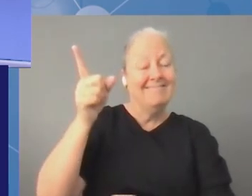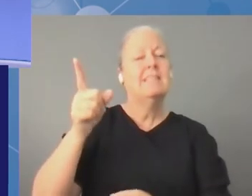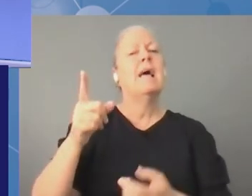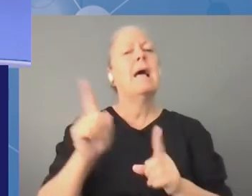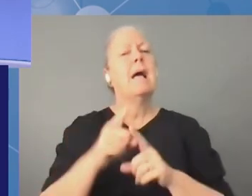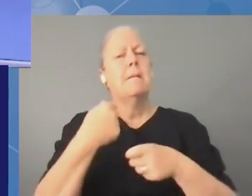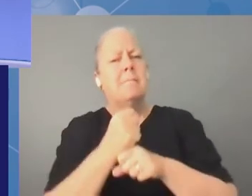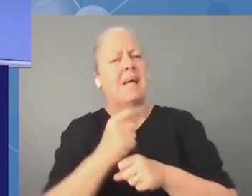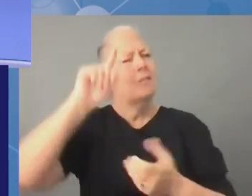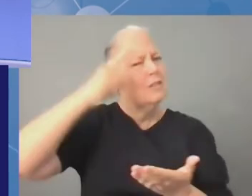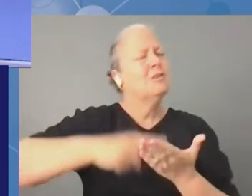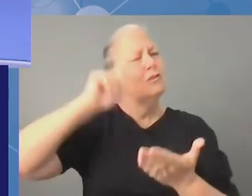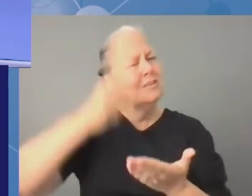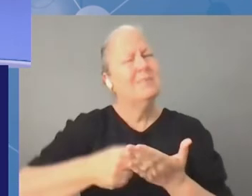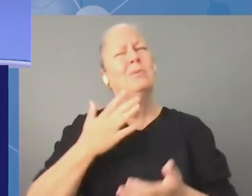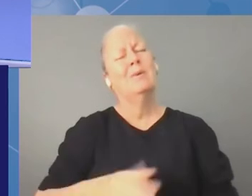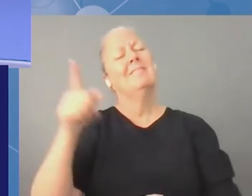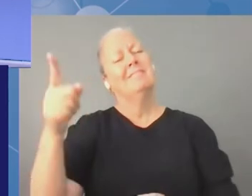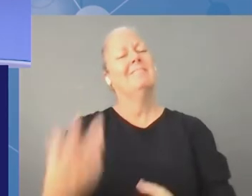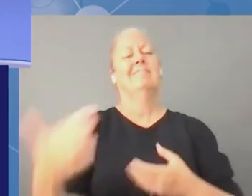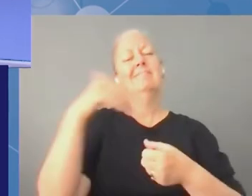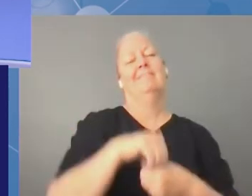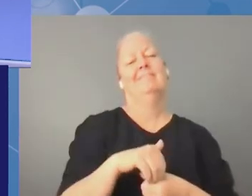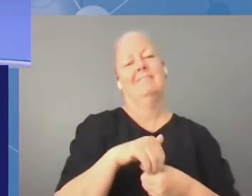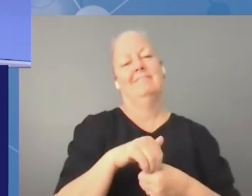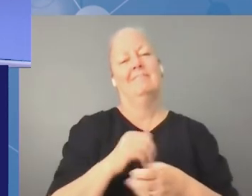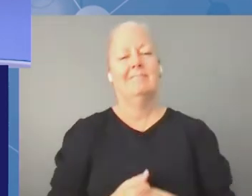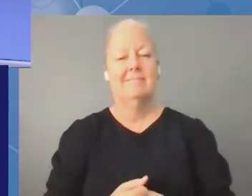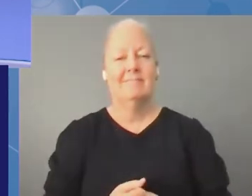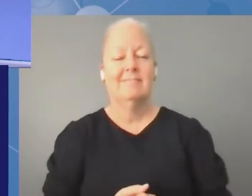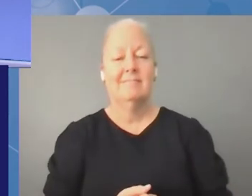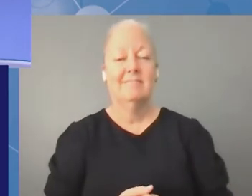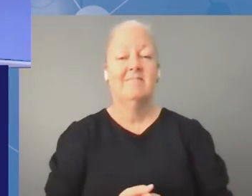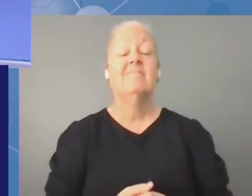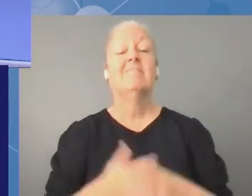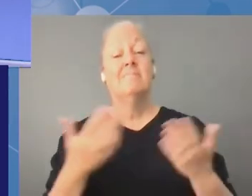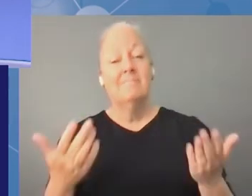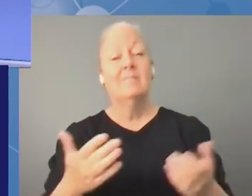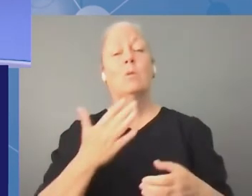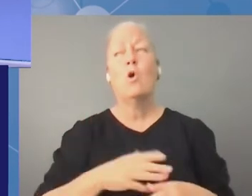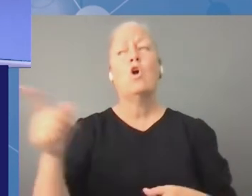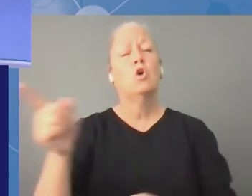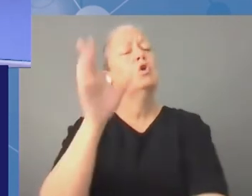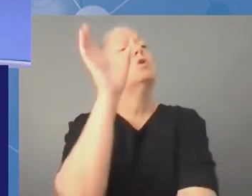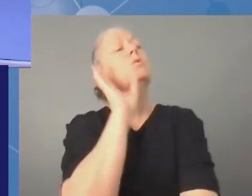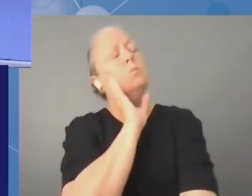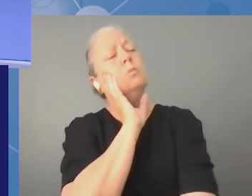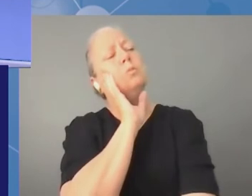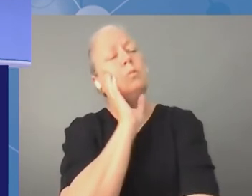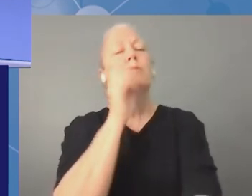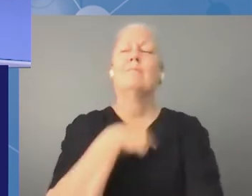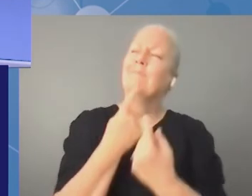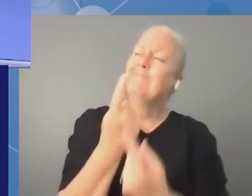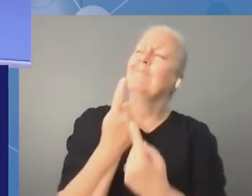let's get them involved so that they can hear our voice all over the world thank you